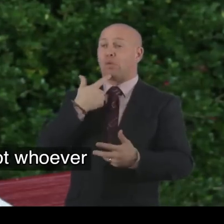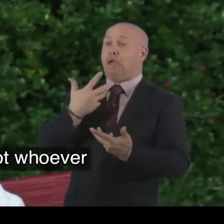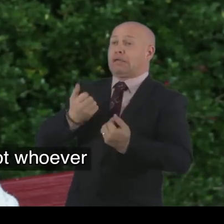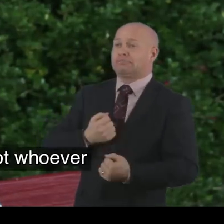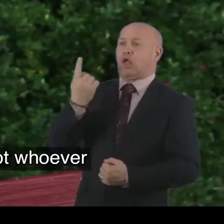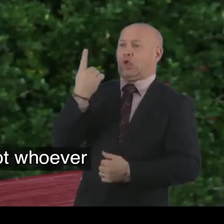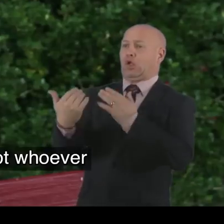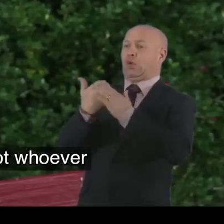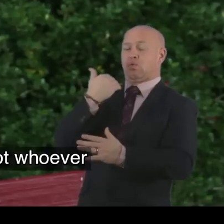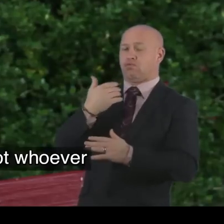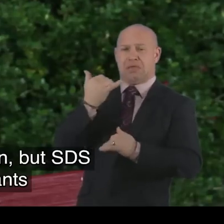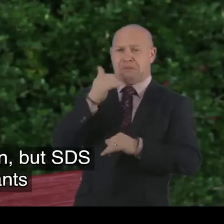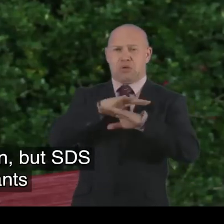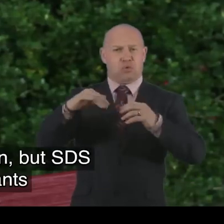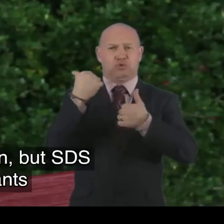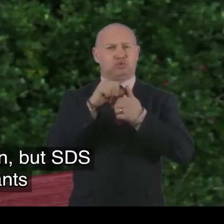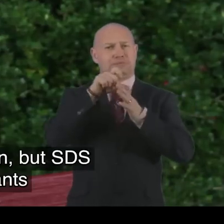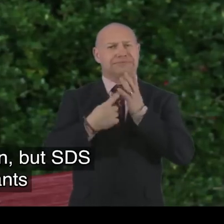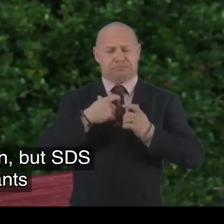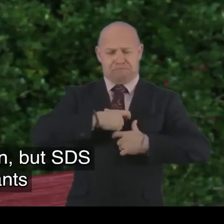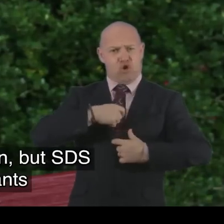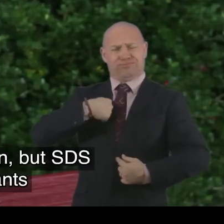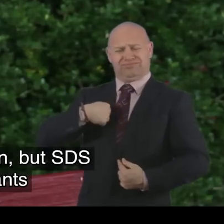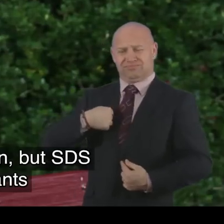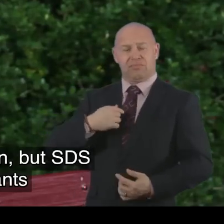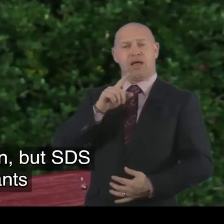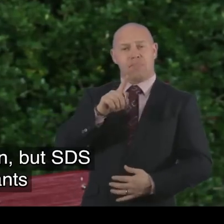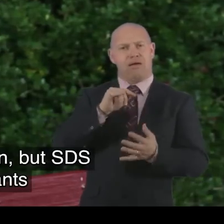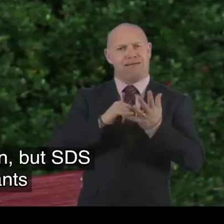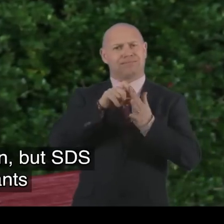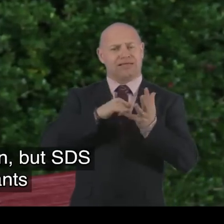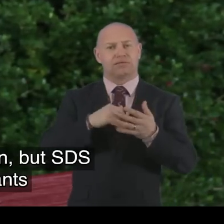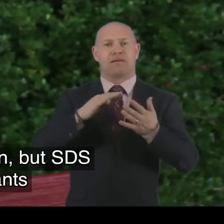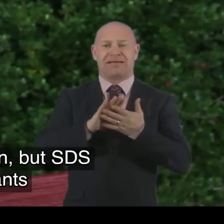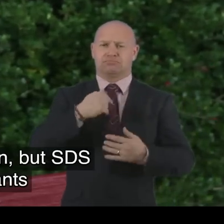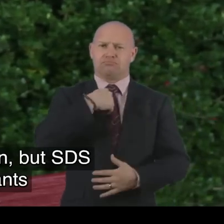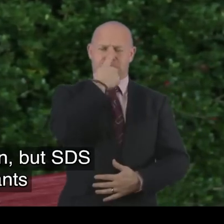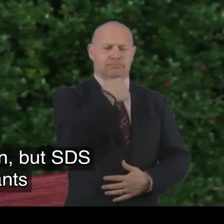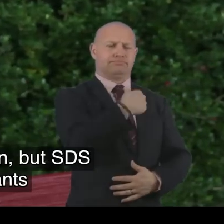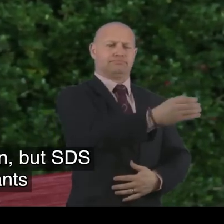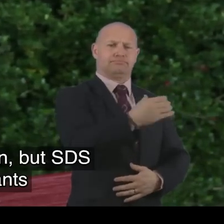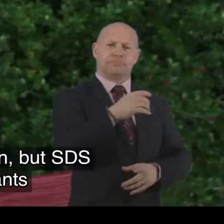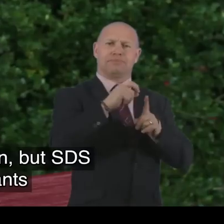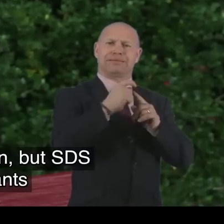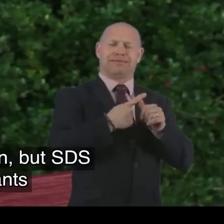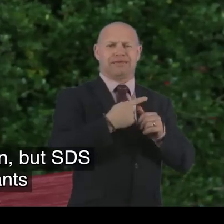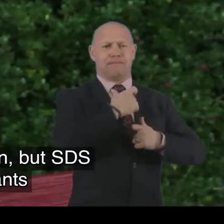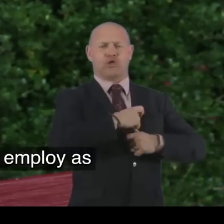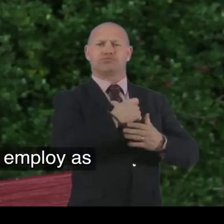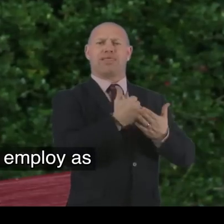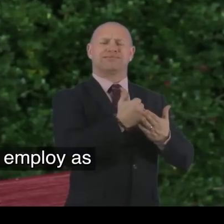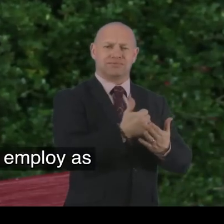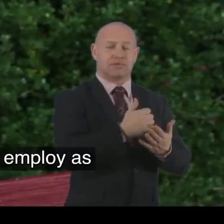You got whoever come in. And that didn't always suit the disabled person. But SDS allows you. To take on personal assistance.